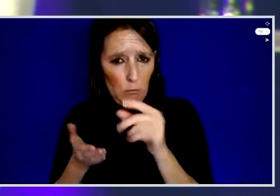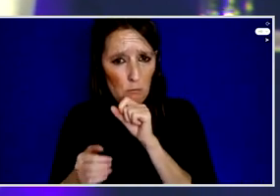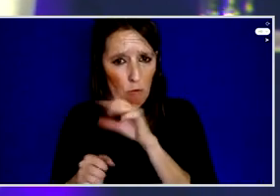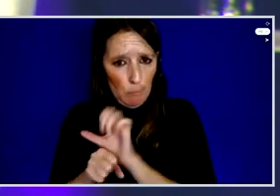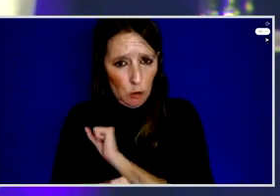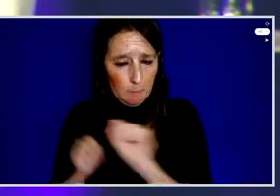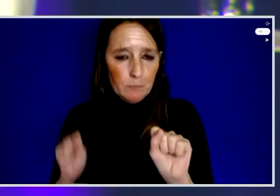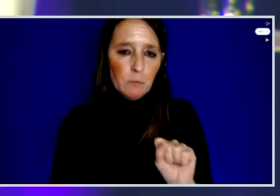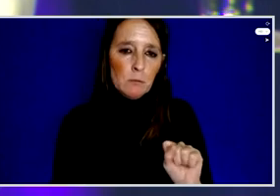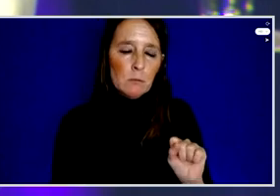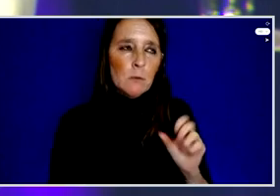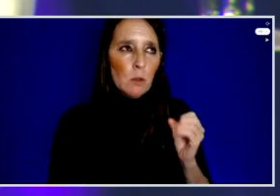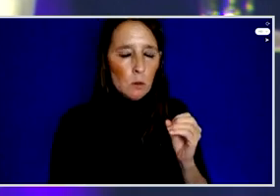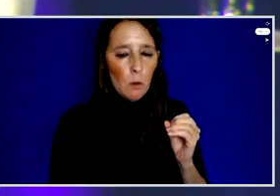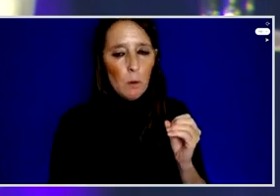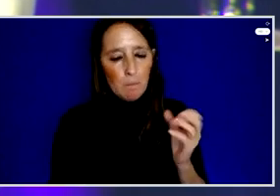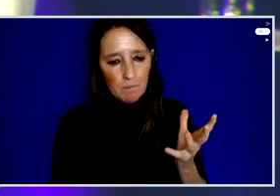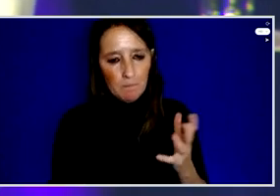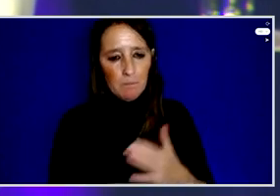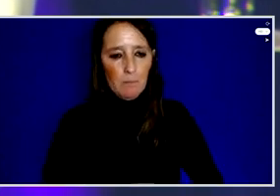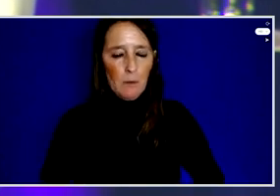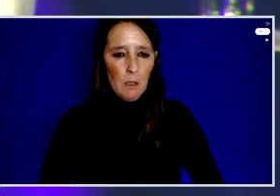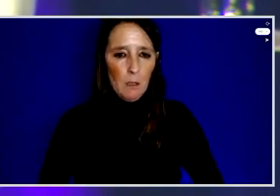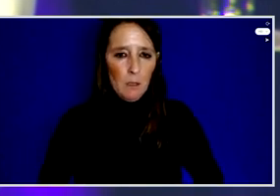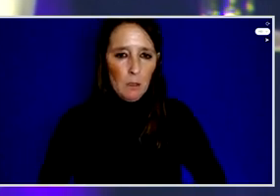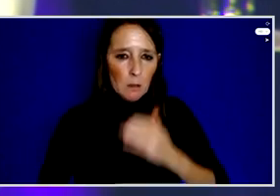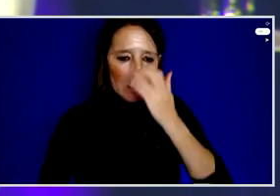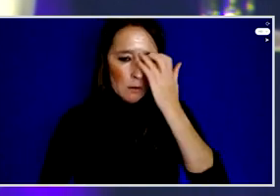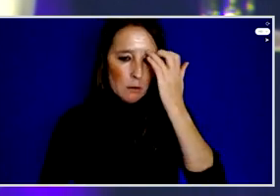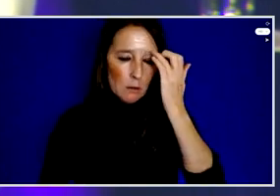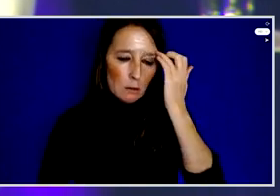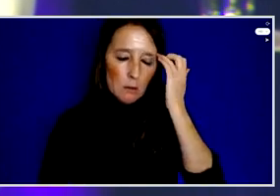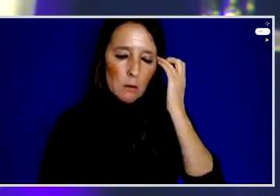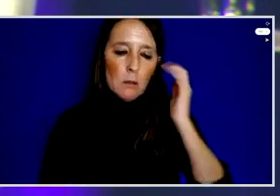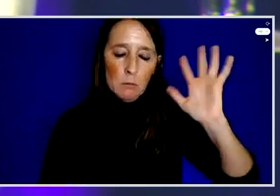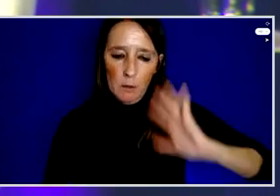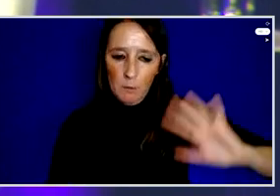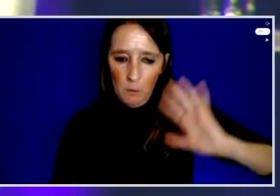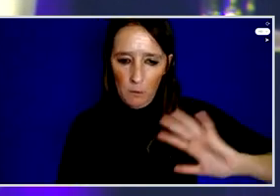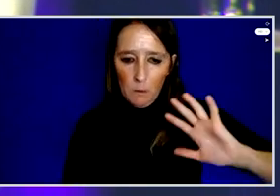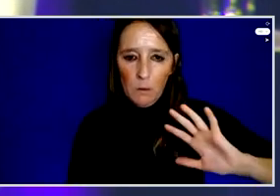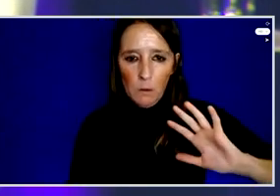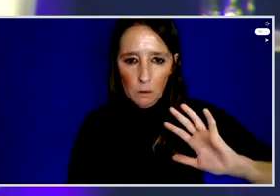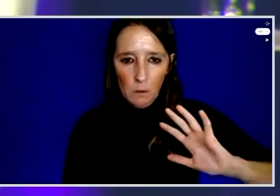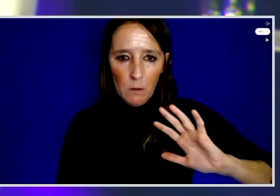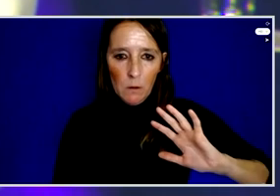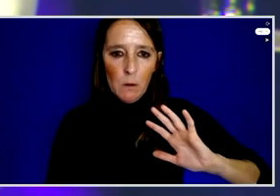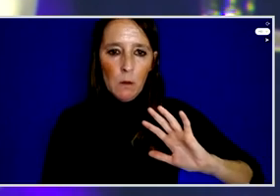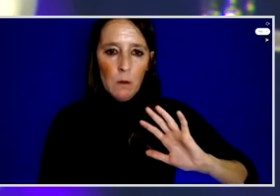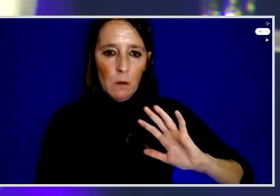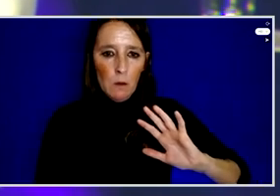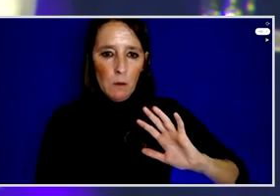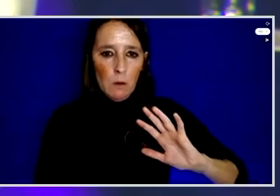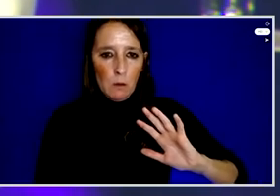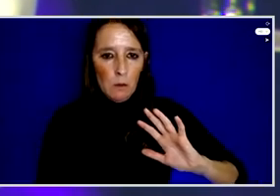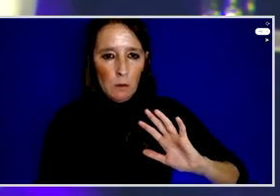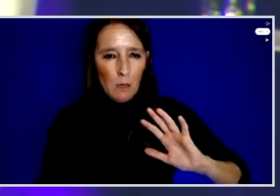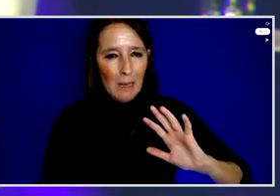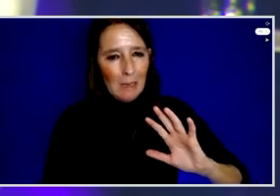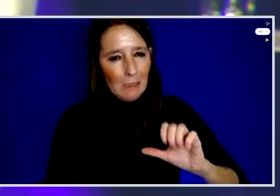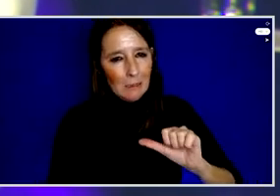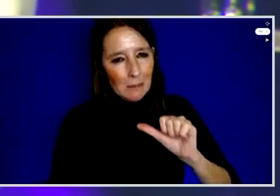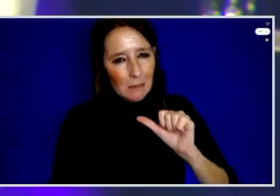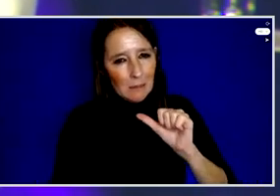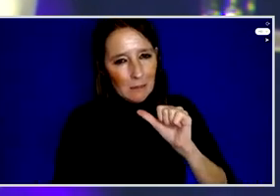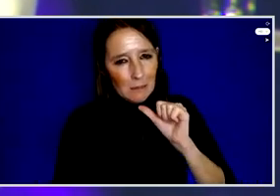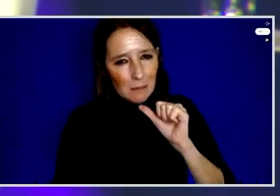they kept my accreditation card at that time after the court said it's not good to keep the accreditation card